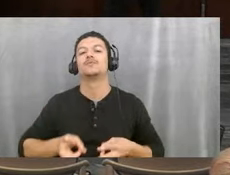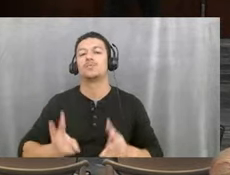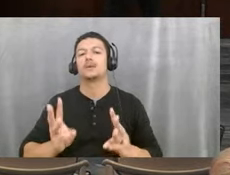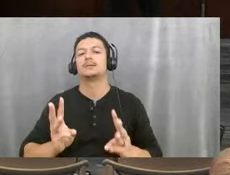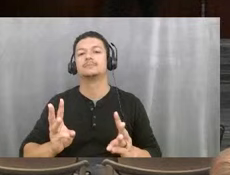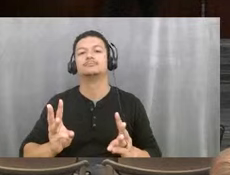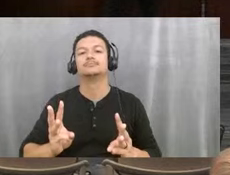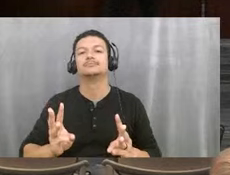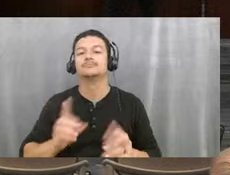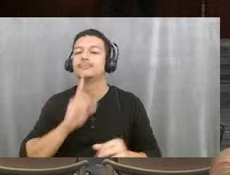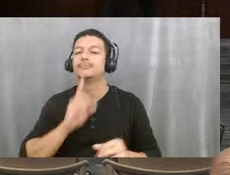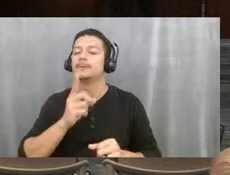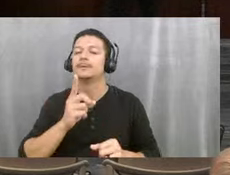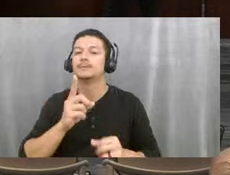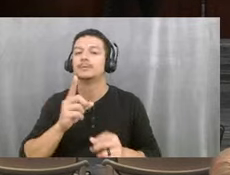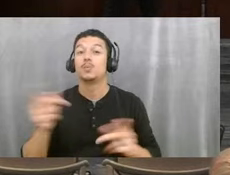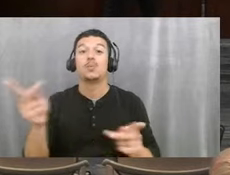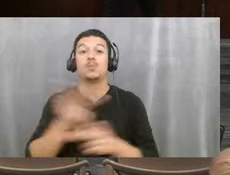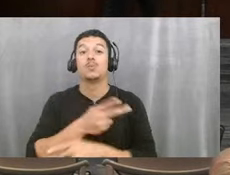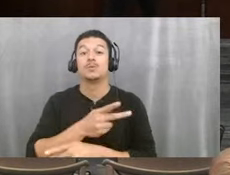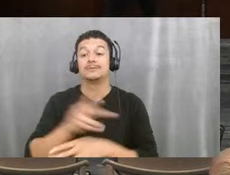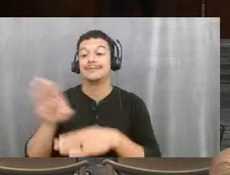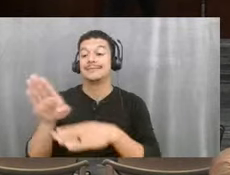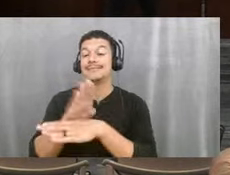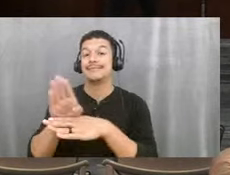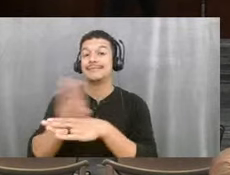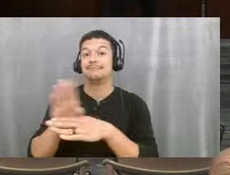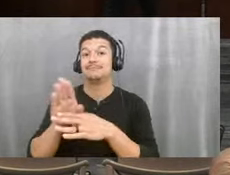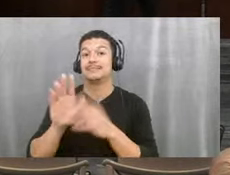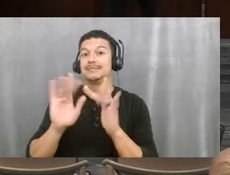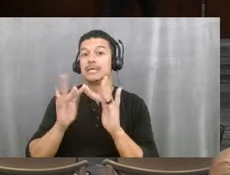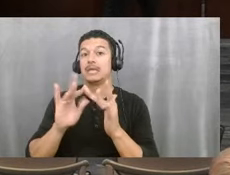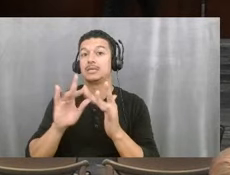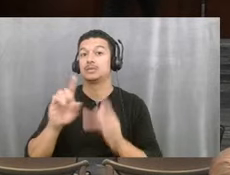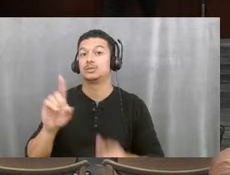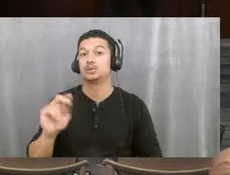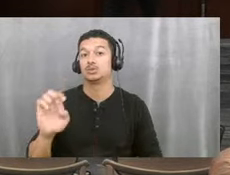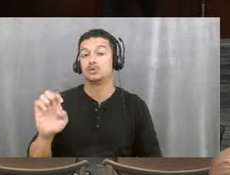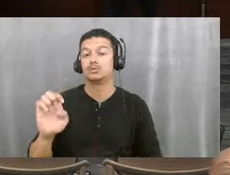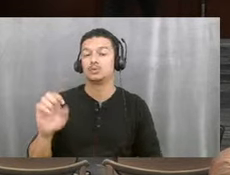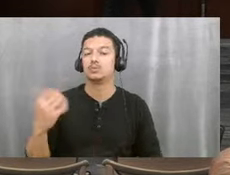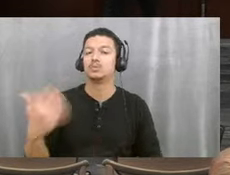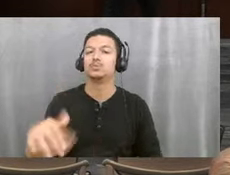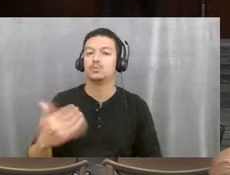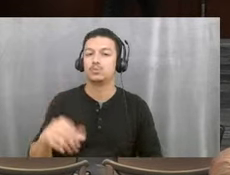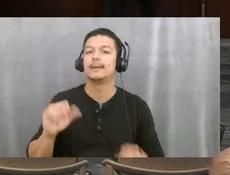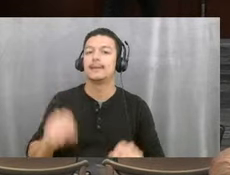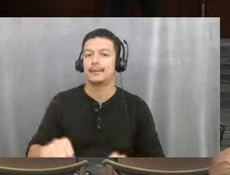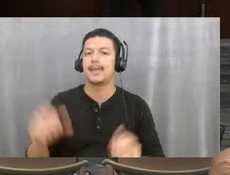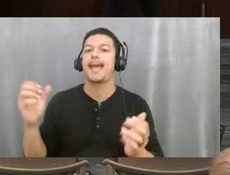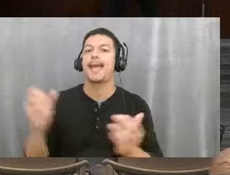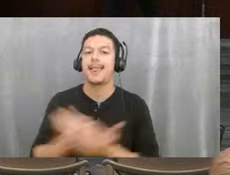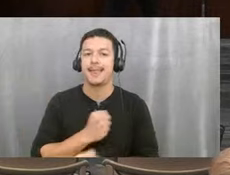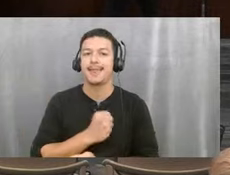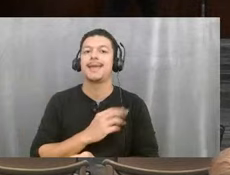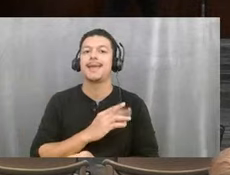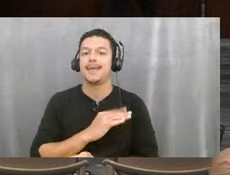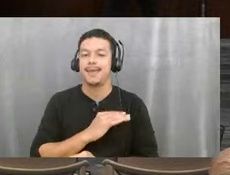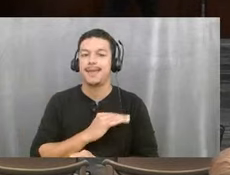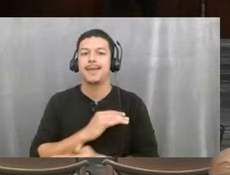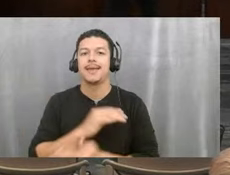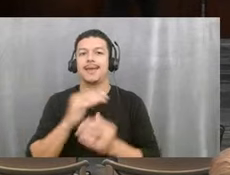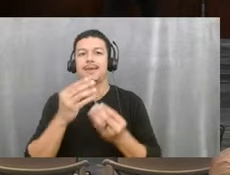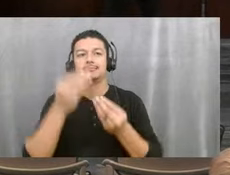with that business virtual zone to utilize that space and get the word out that